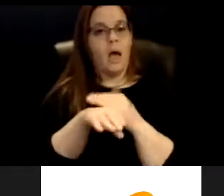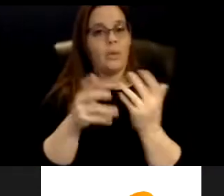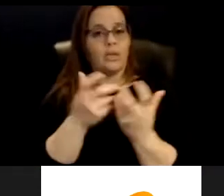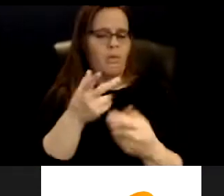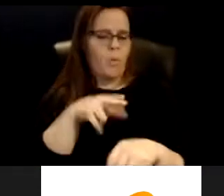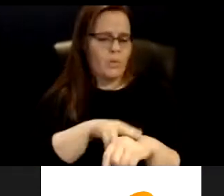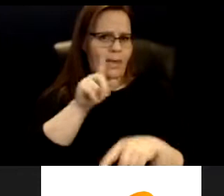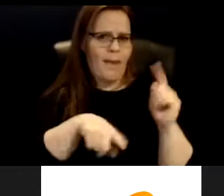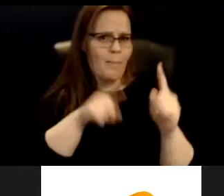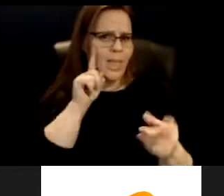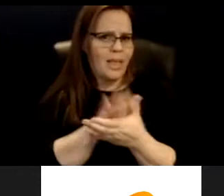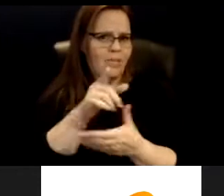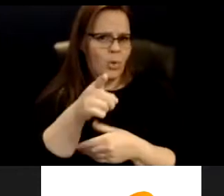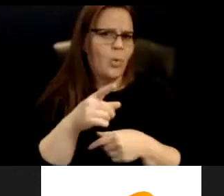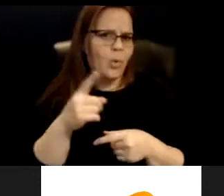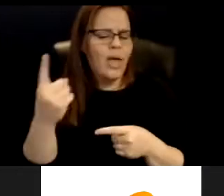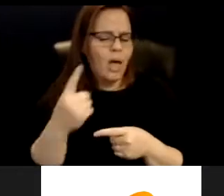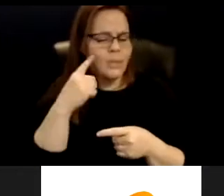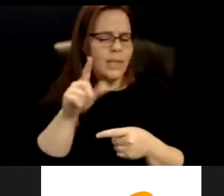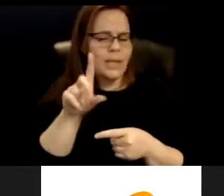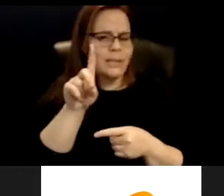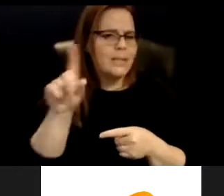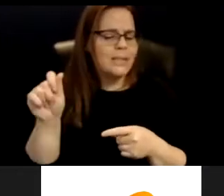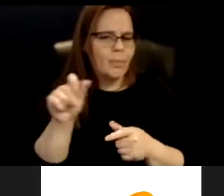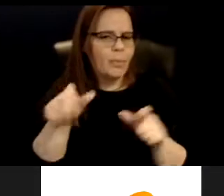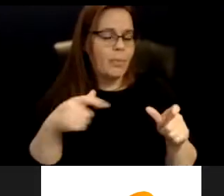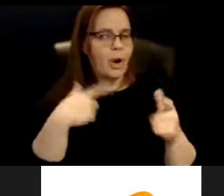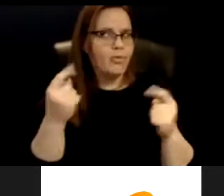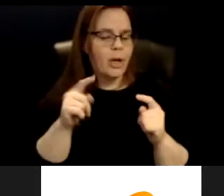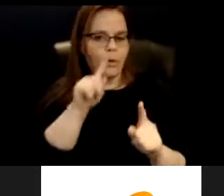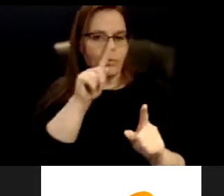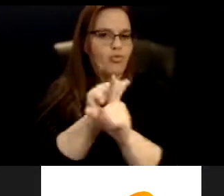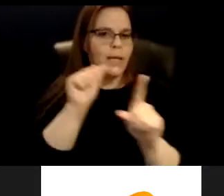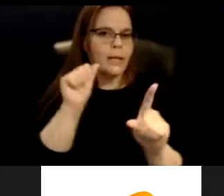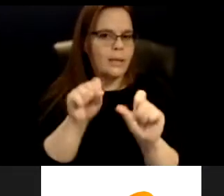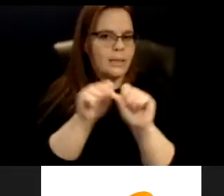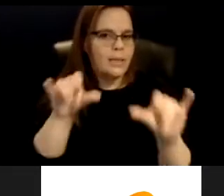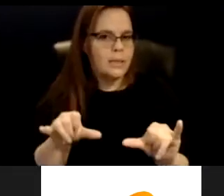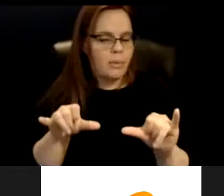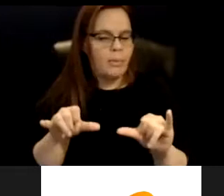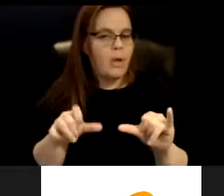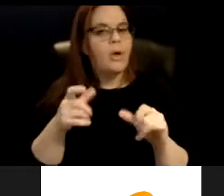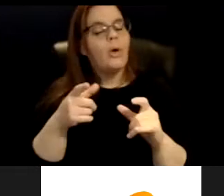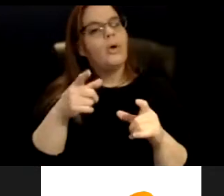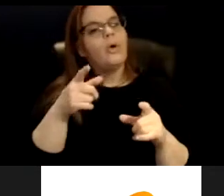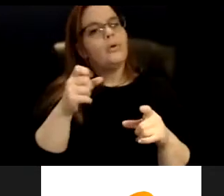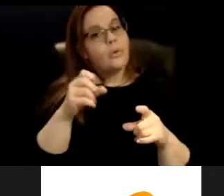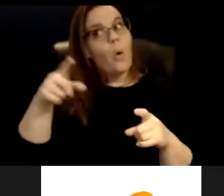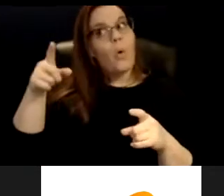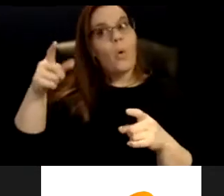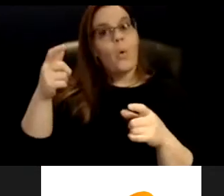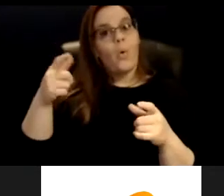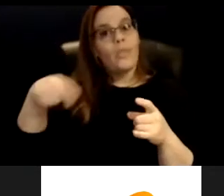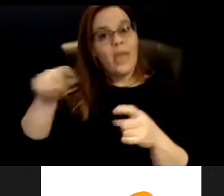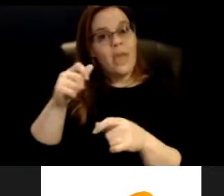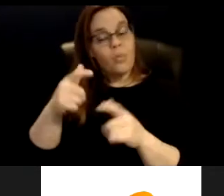because people always think that disabled folks are trying to gain the system. So they require you to go into a system that we already know as ableist